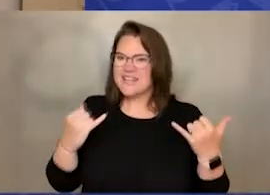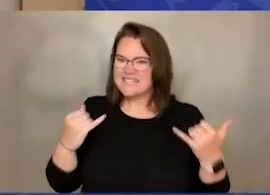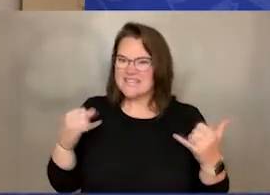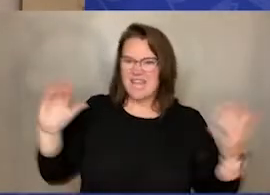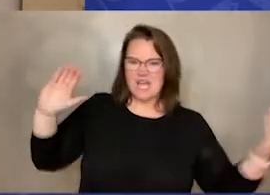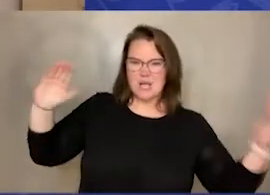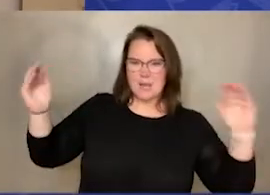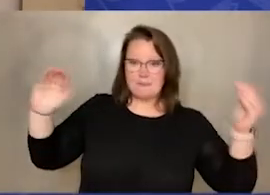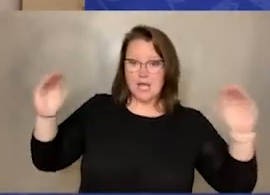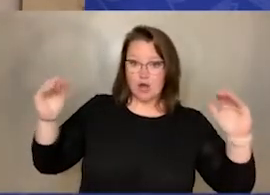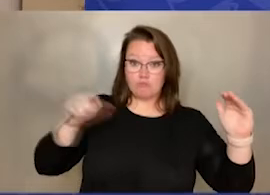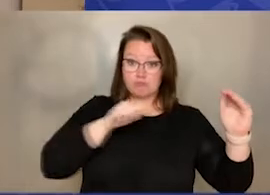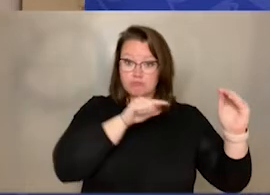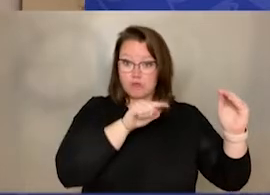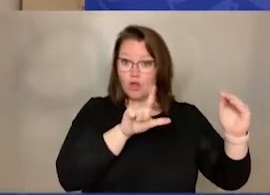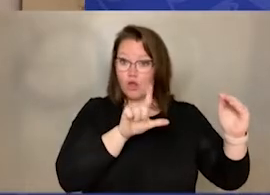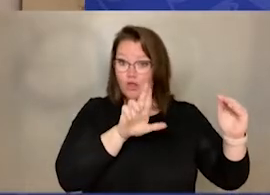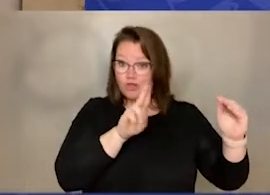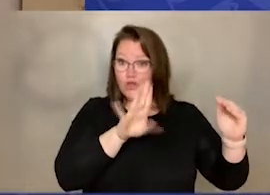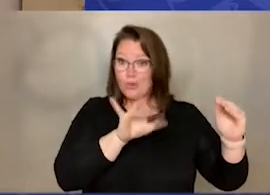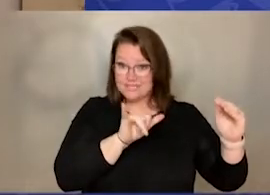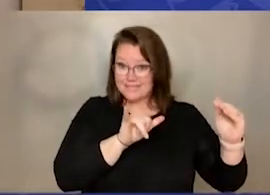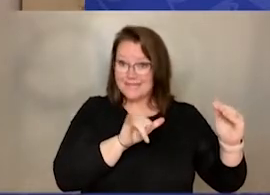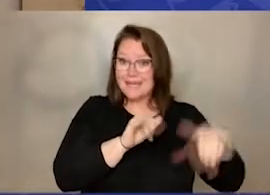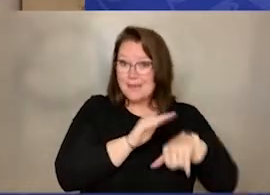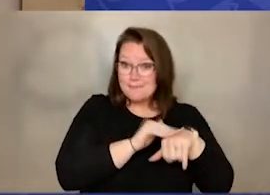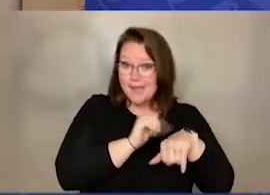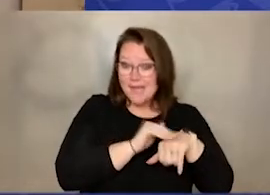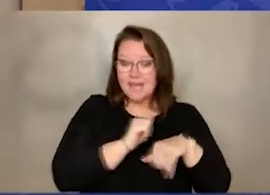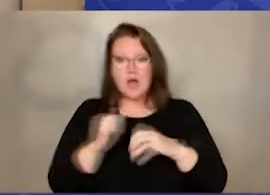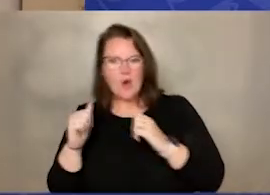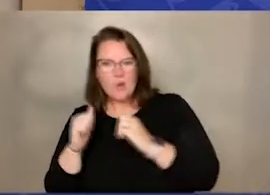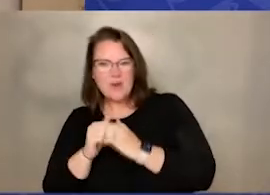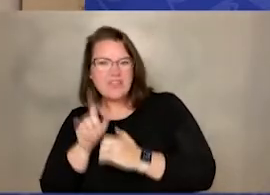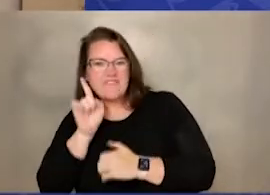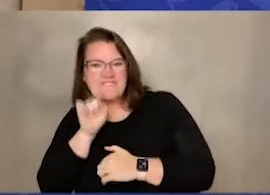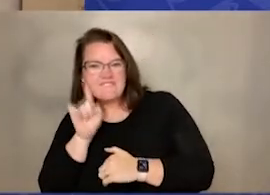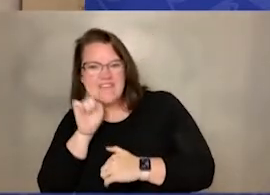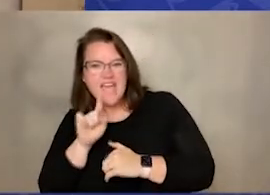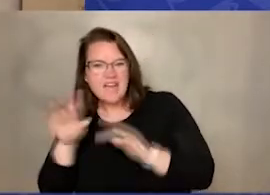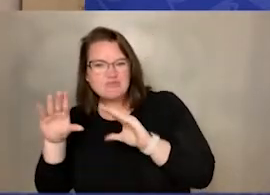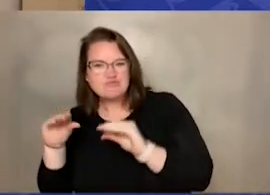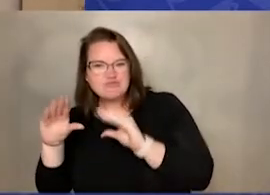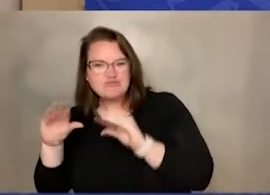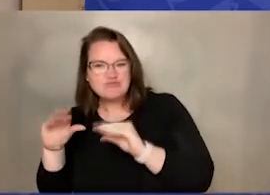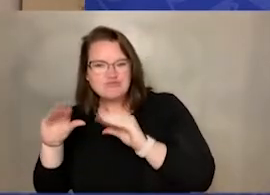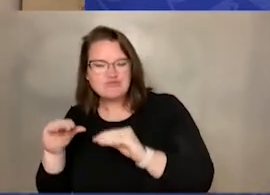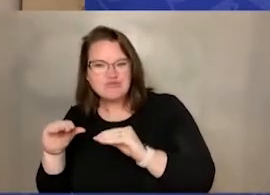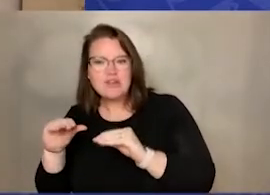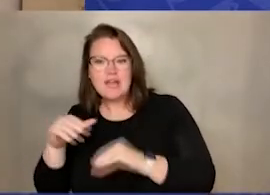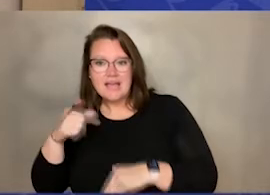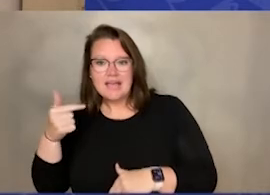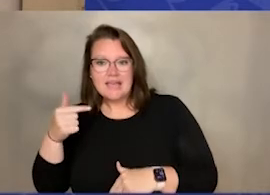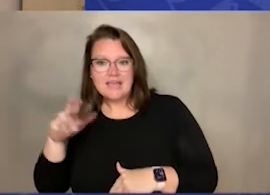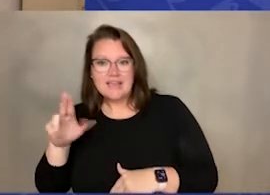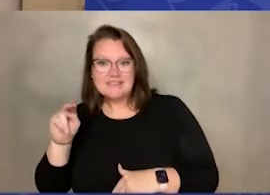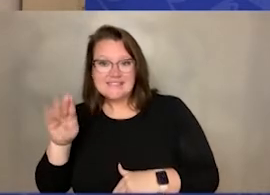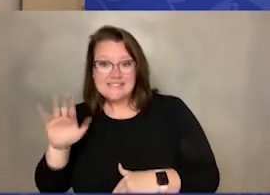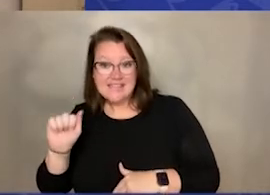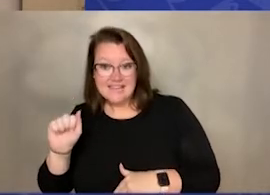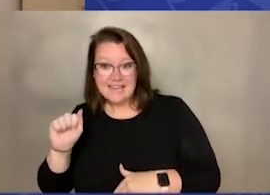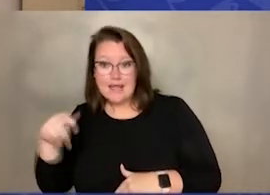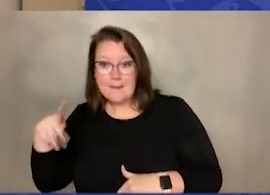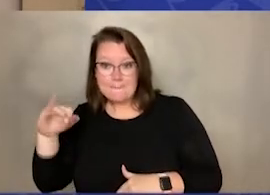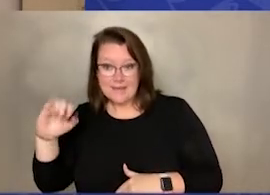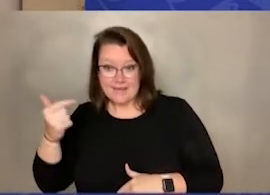Lucy the class guinea pig with a stuffed guinea pig. We're going to look at a Venn diagram. On this